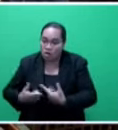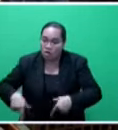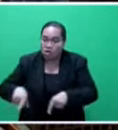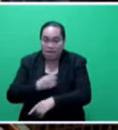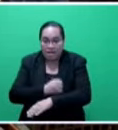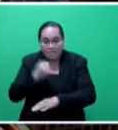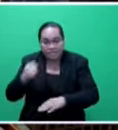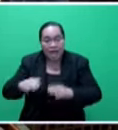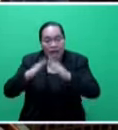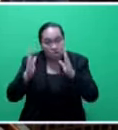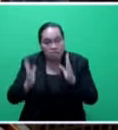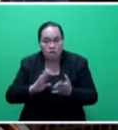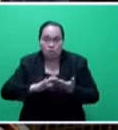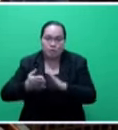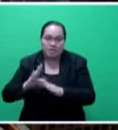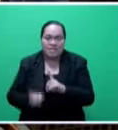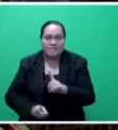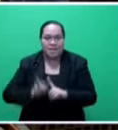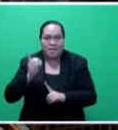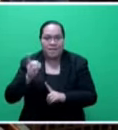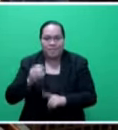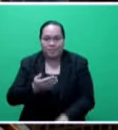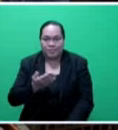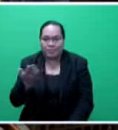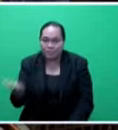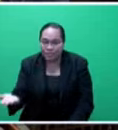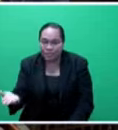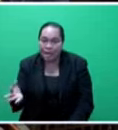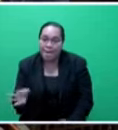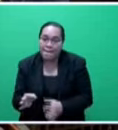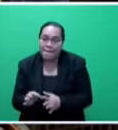and Community Development, the Honorable Pramila Kumar, Deliver's Day. you much. much.